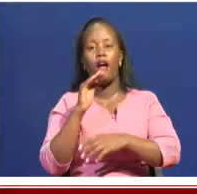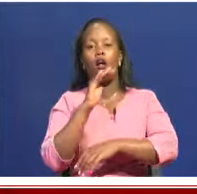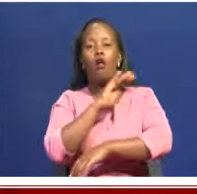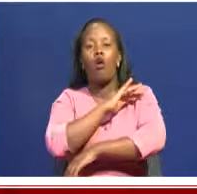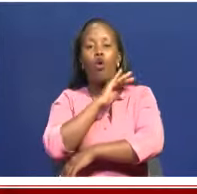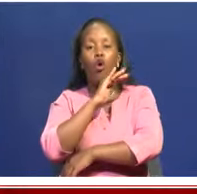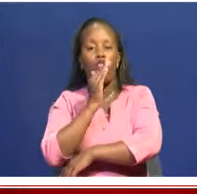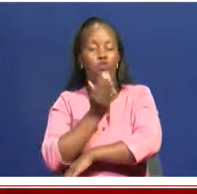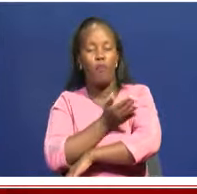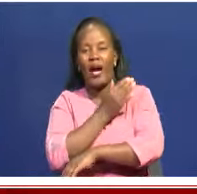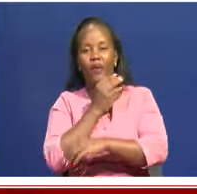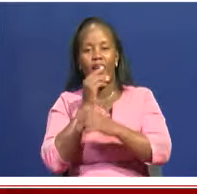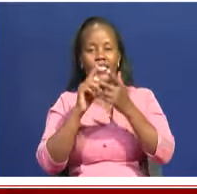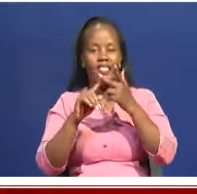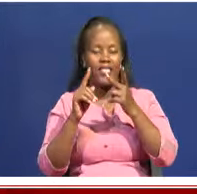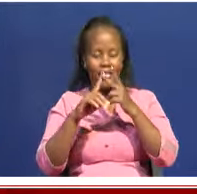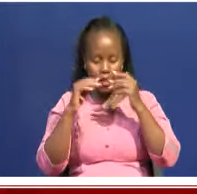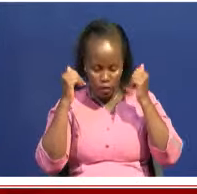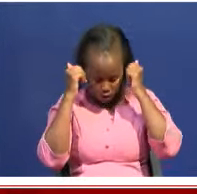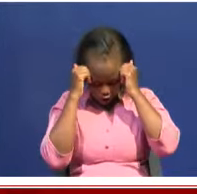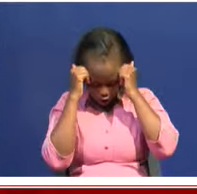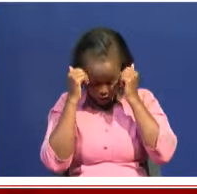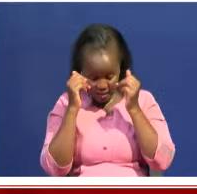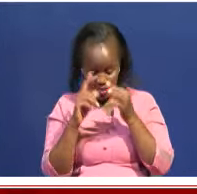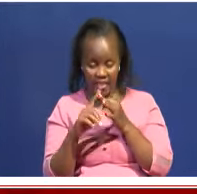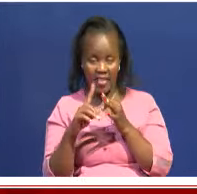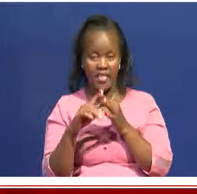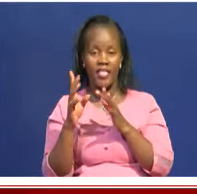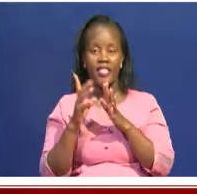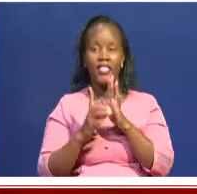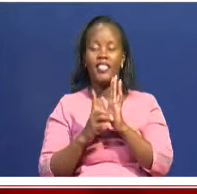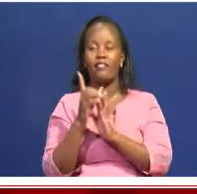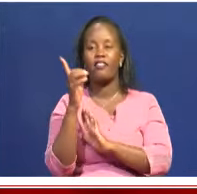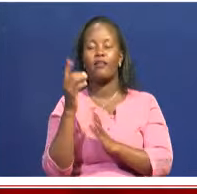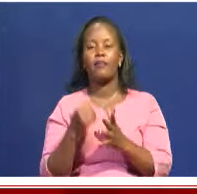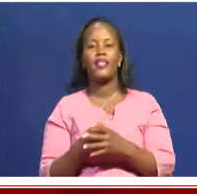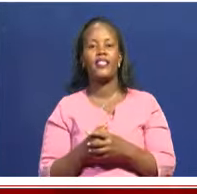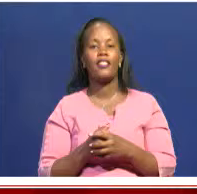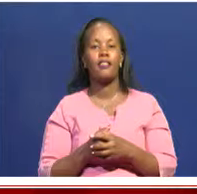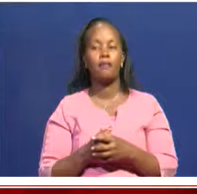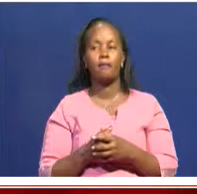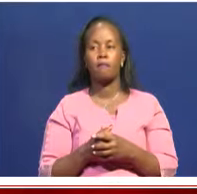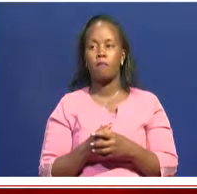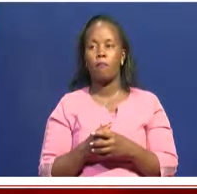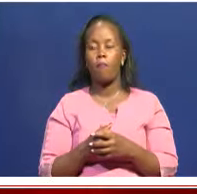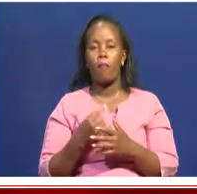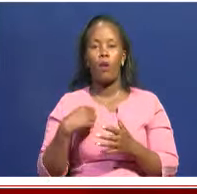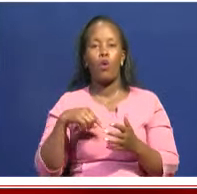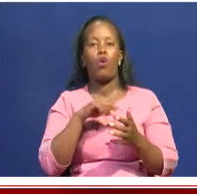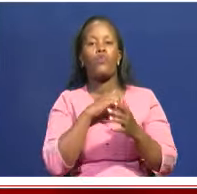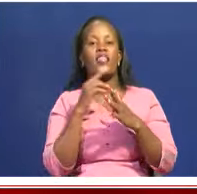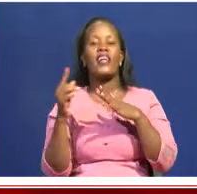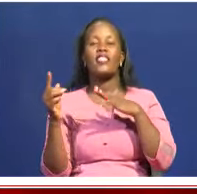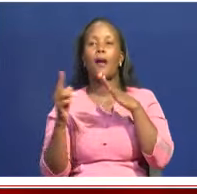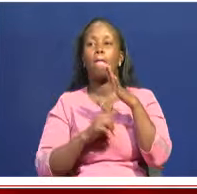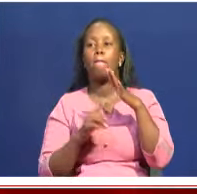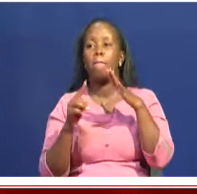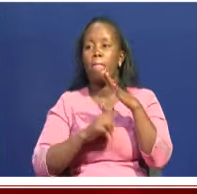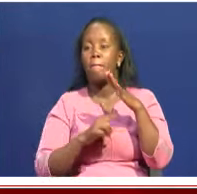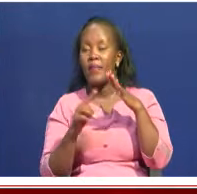epicenter of education and epicenter of development in this country. You'll find that as a ministry, we are